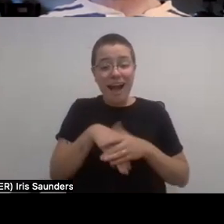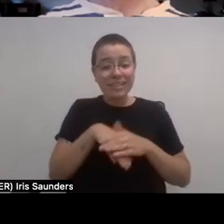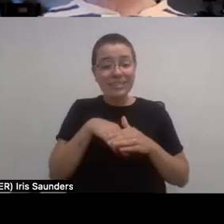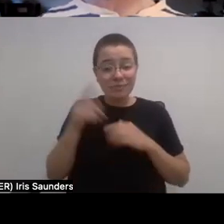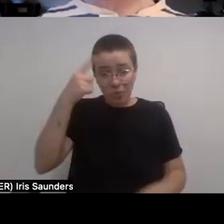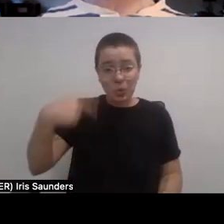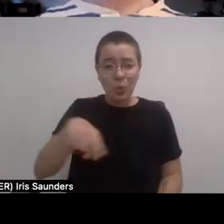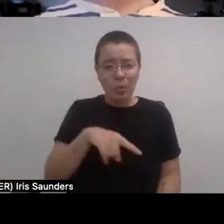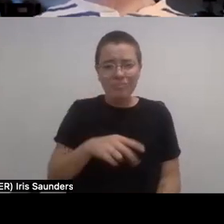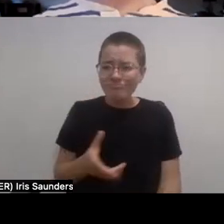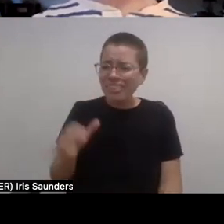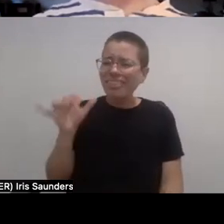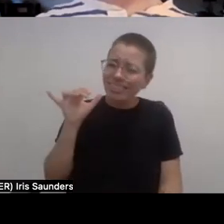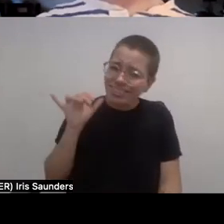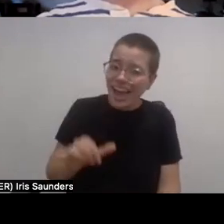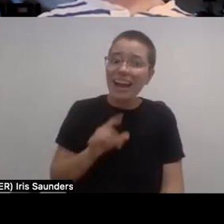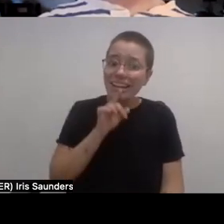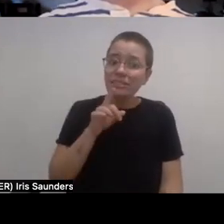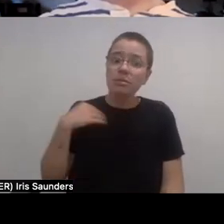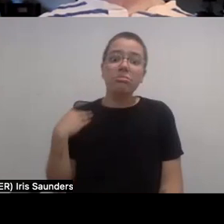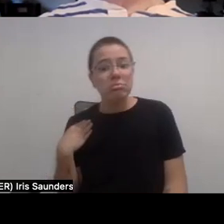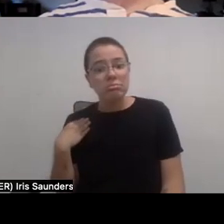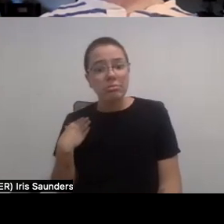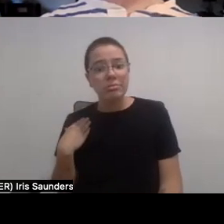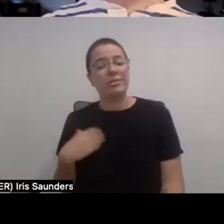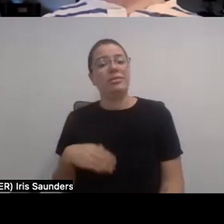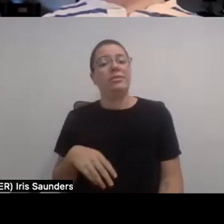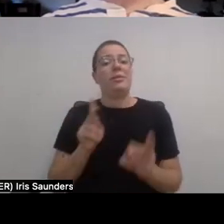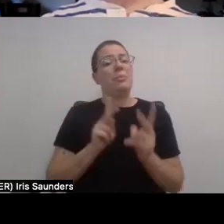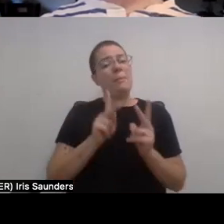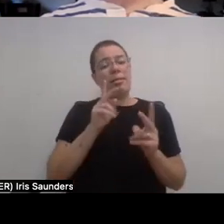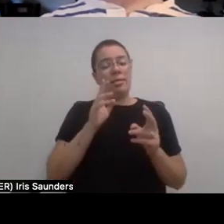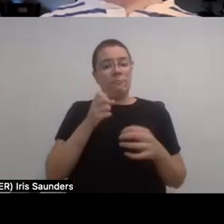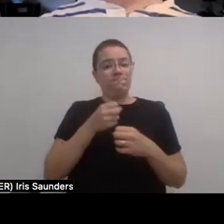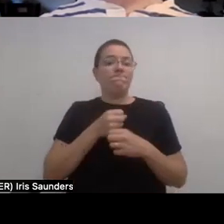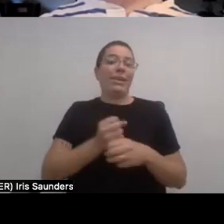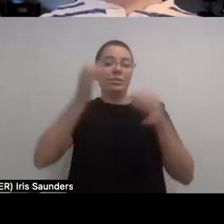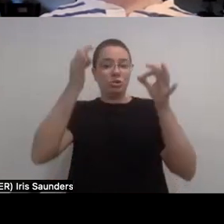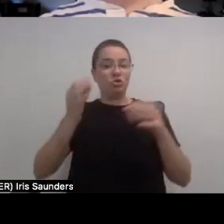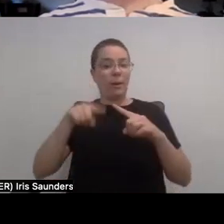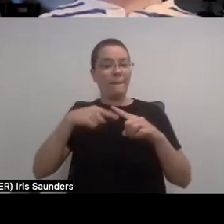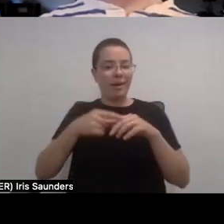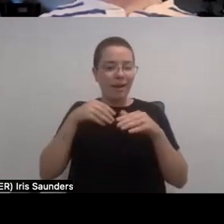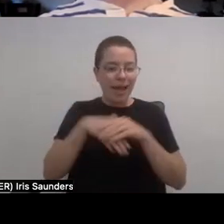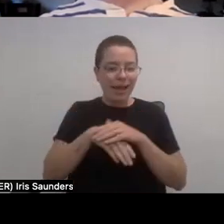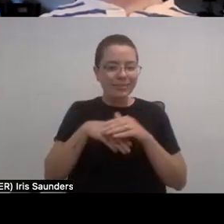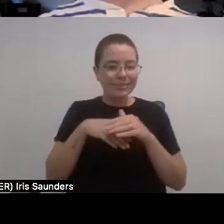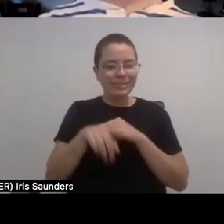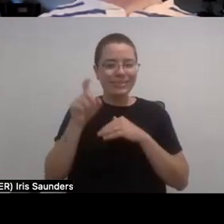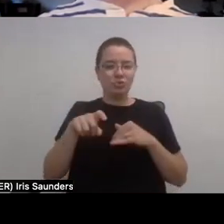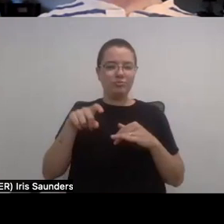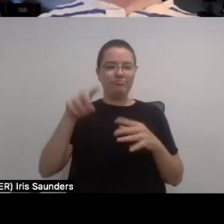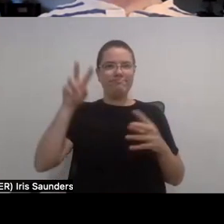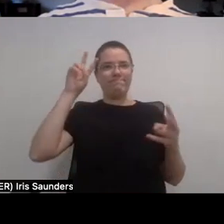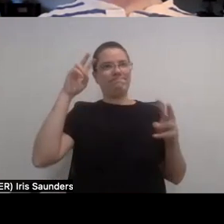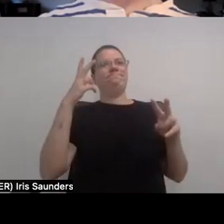you know, the people making the decisions about the access needs would start to think of that process, instead